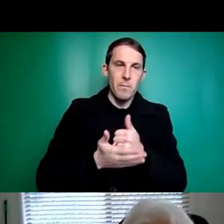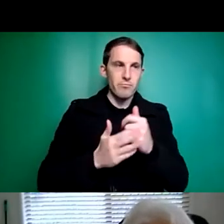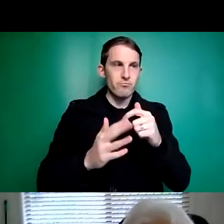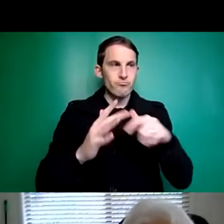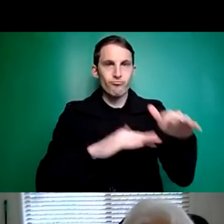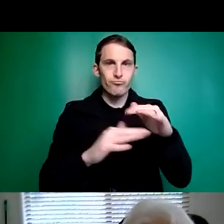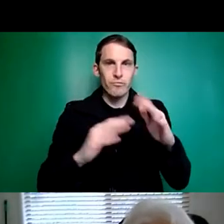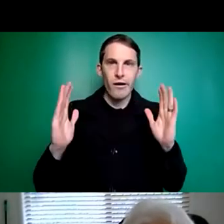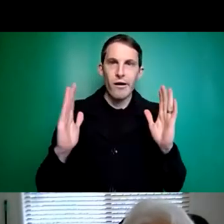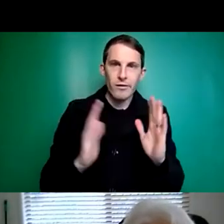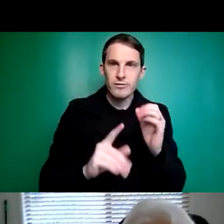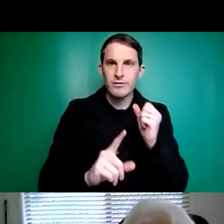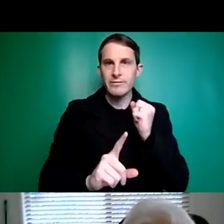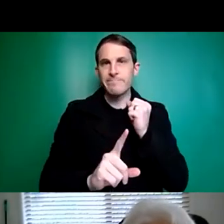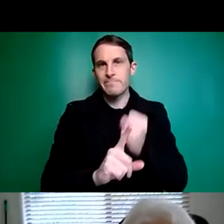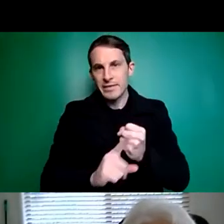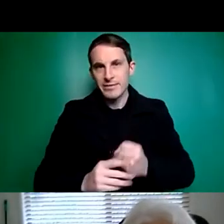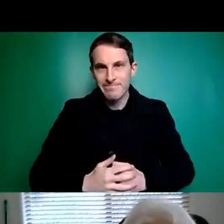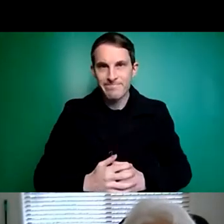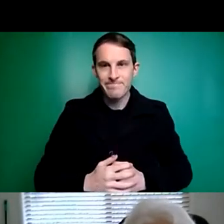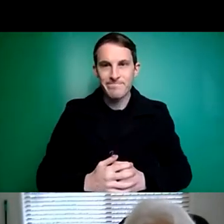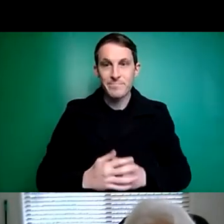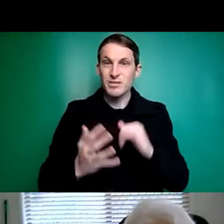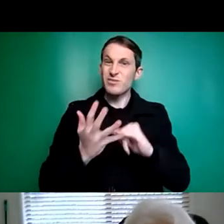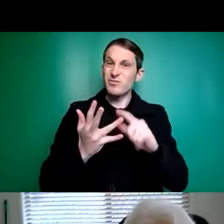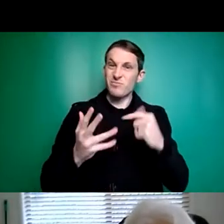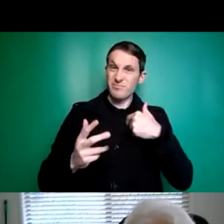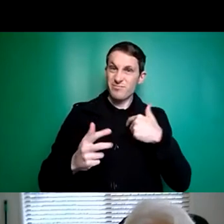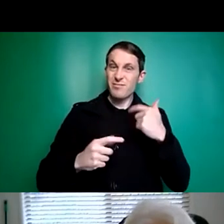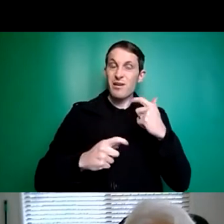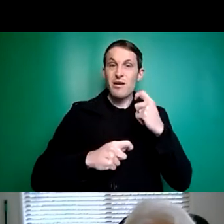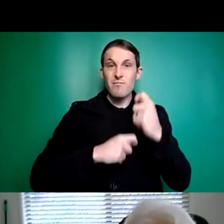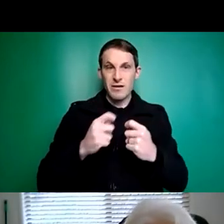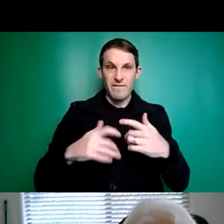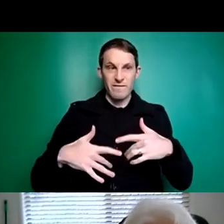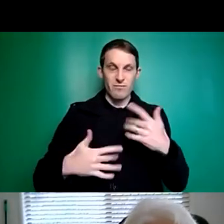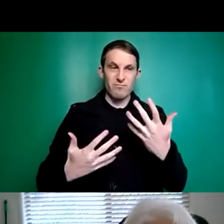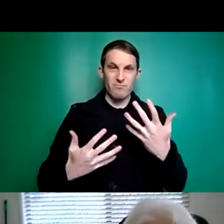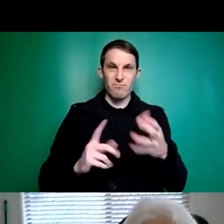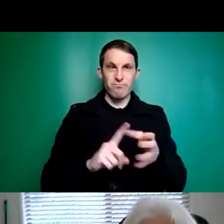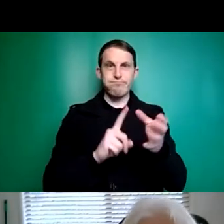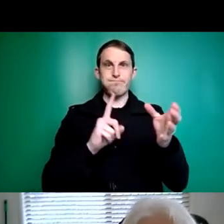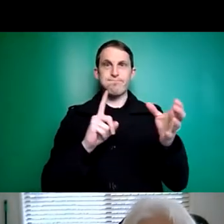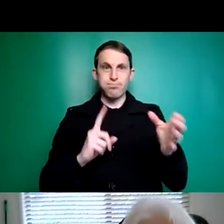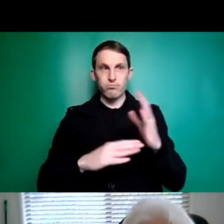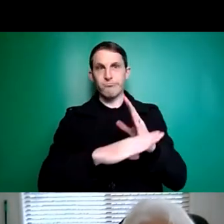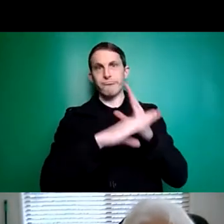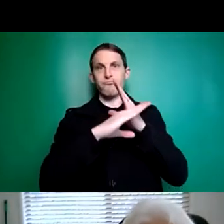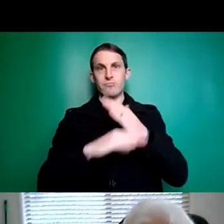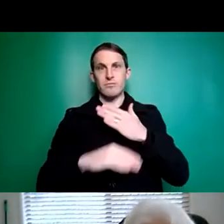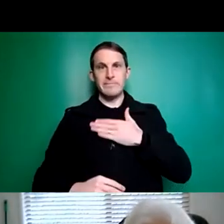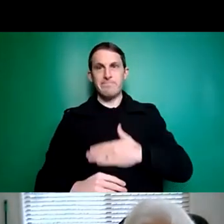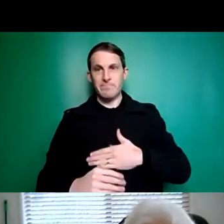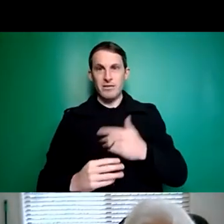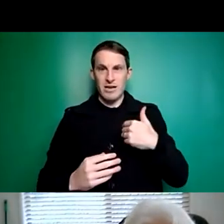society in general. So I'm becoming more and more locked out unless I can fund those